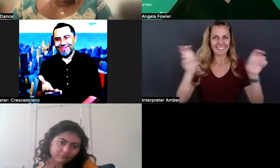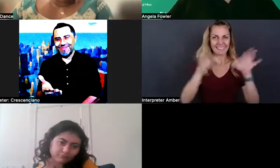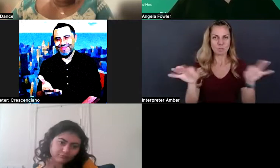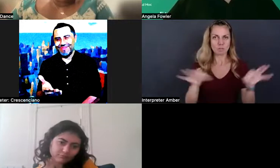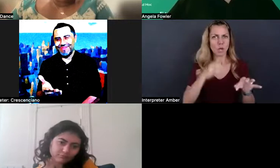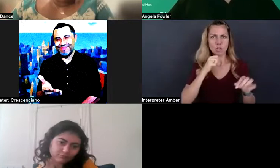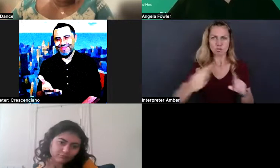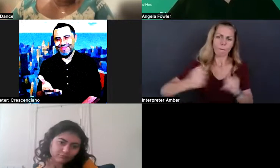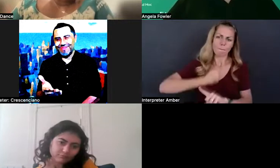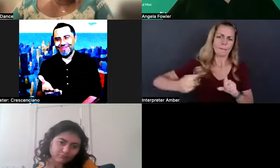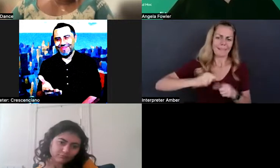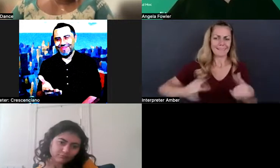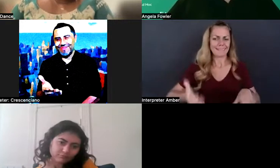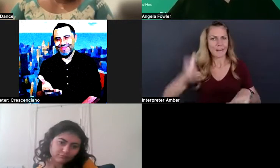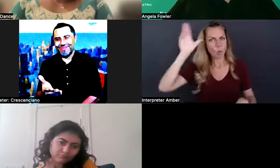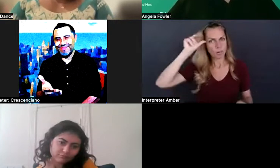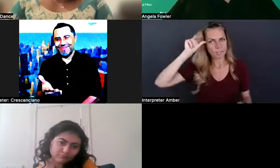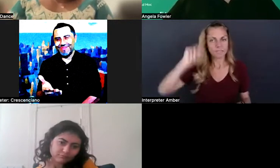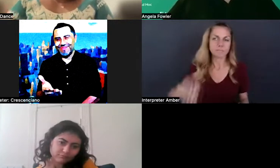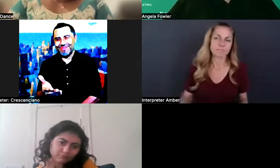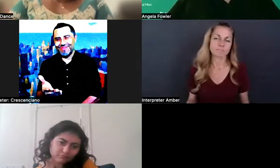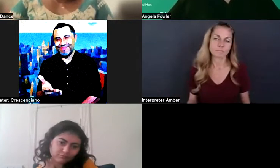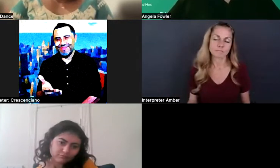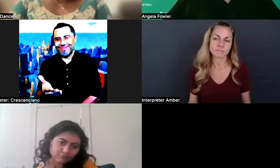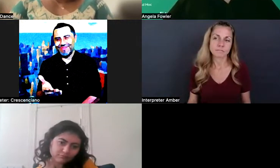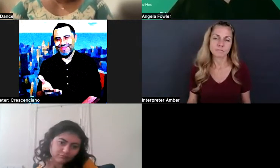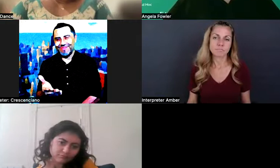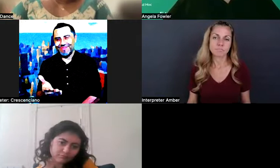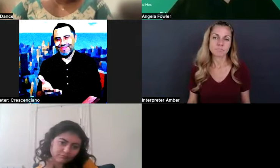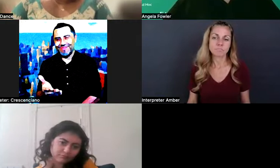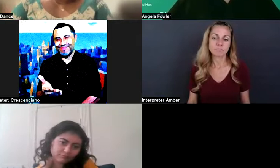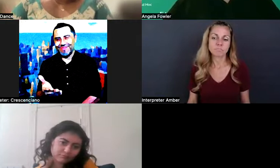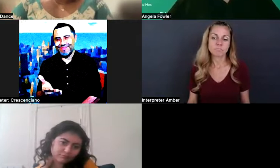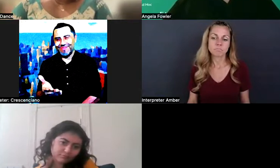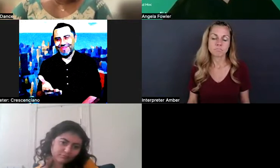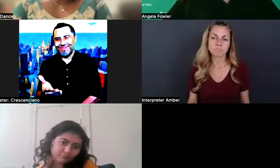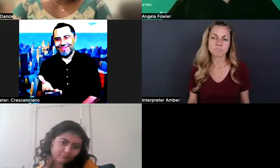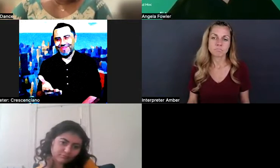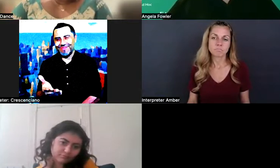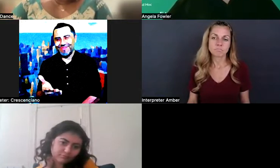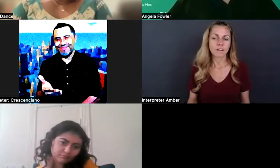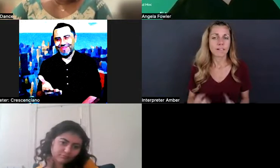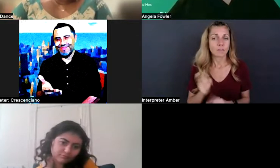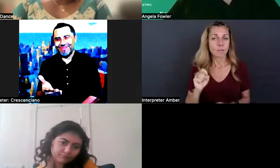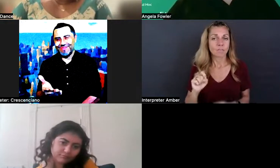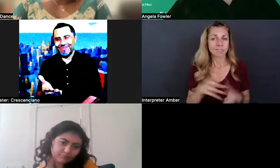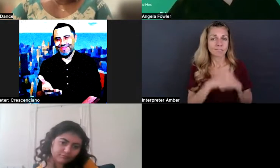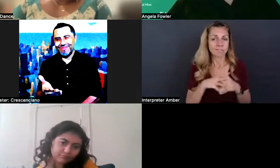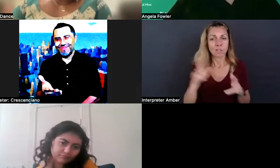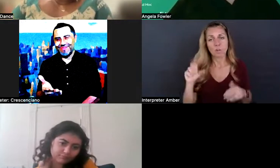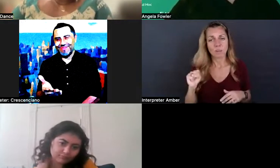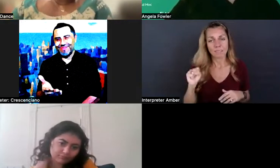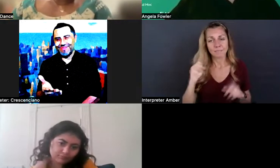like I mentioned the whole, you know, resume, at least from a U S perspective, like, yeah, you need a resume,